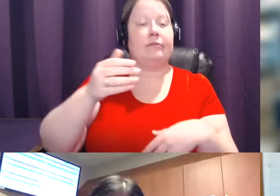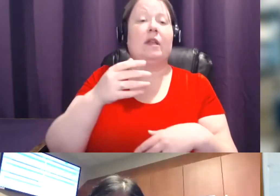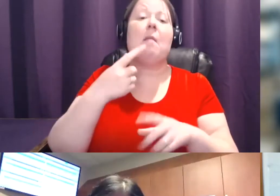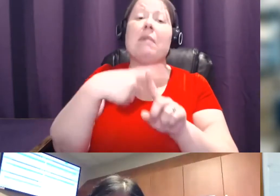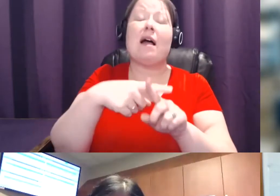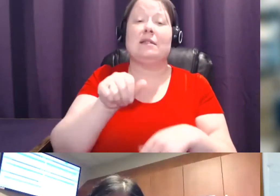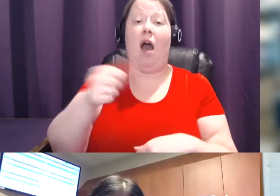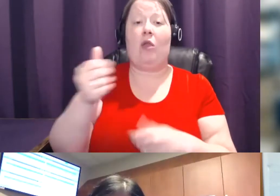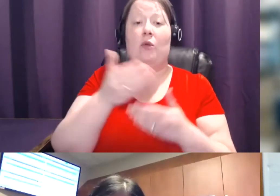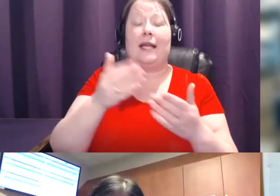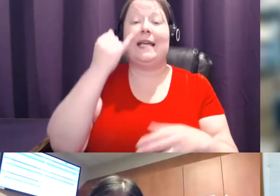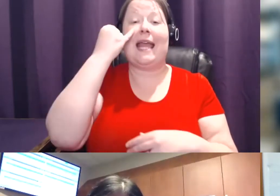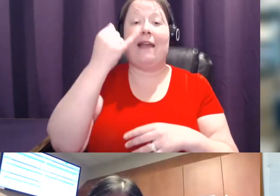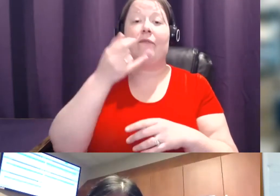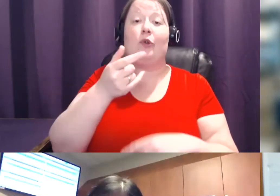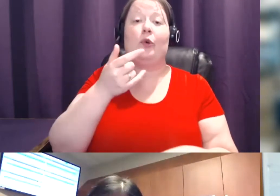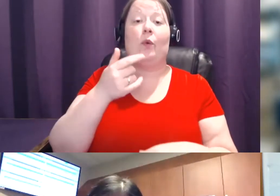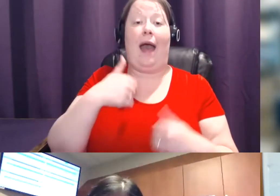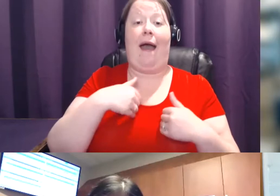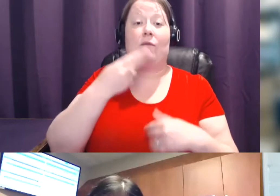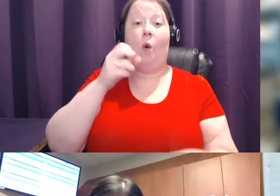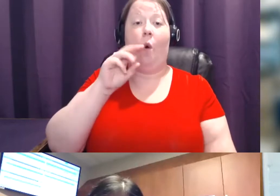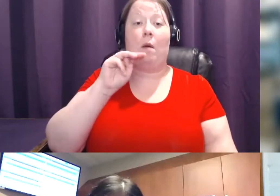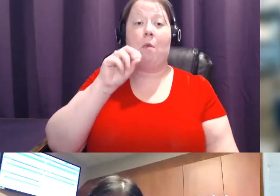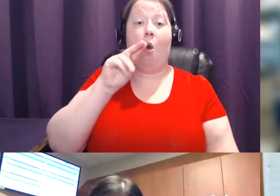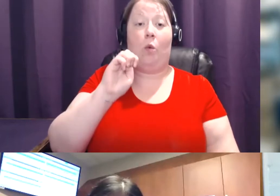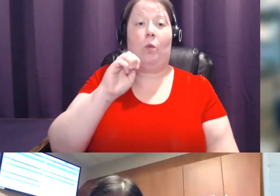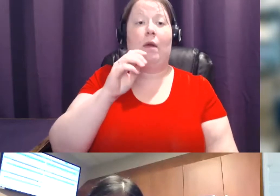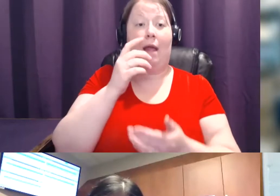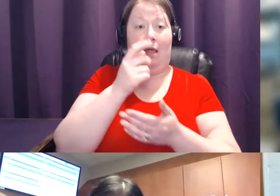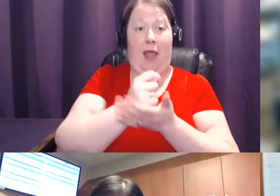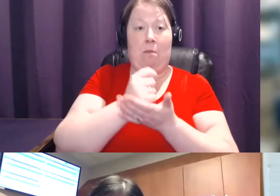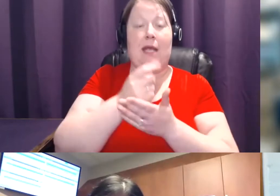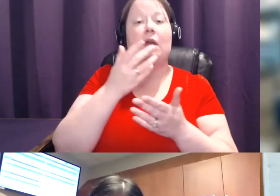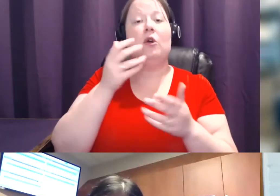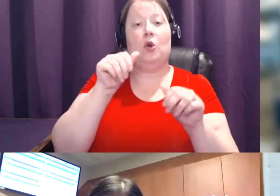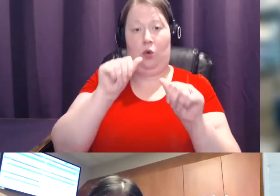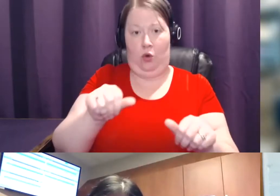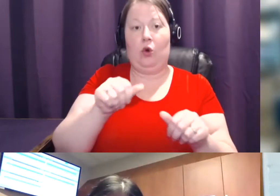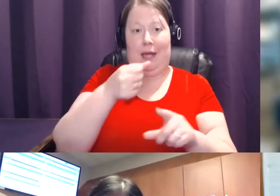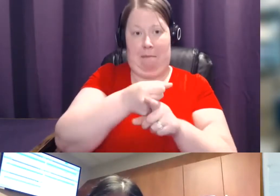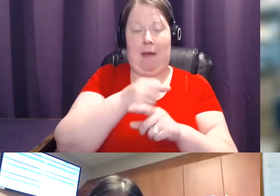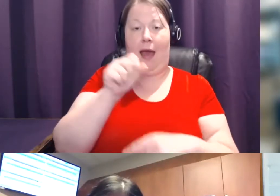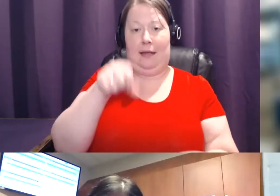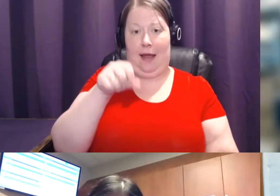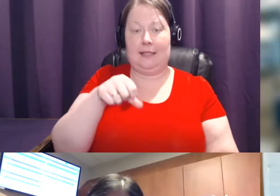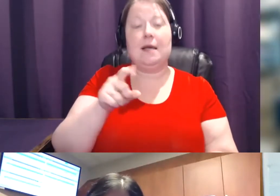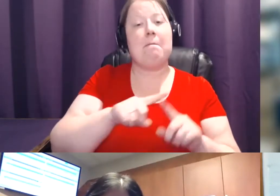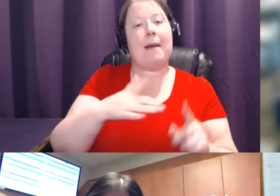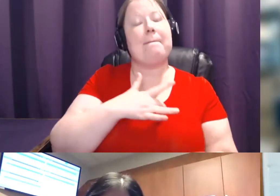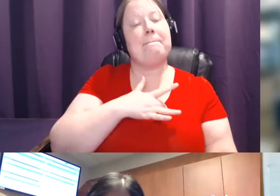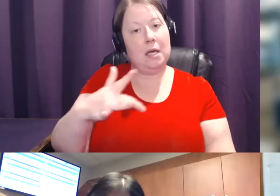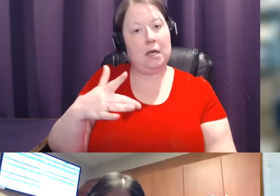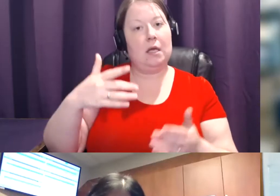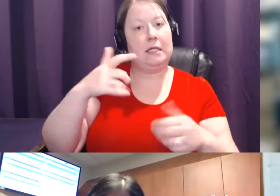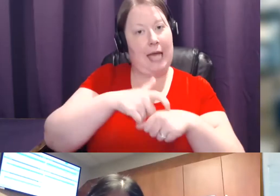increases your risk of breast cancer and also increases your risk of breast density. But generally, over time, it does decrease.